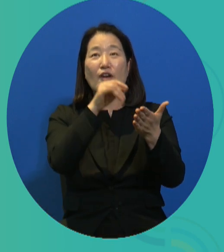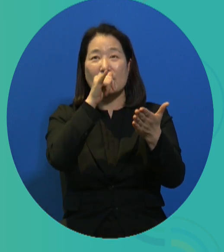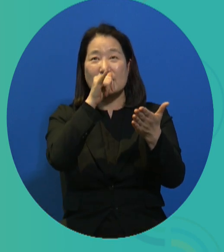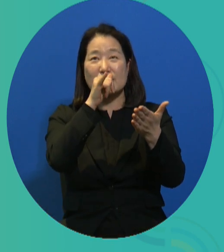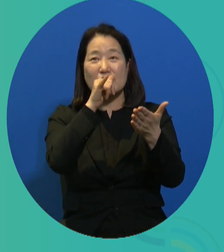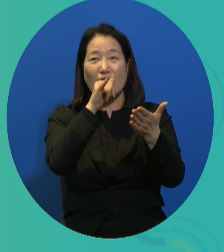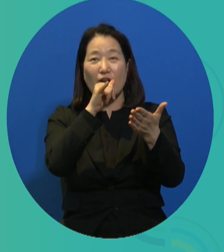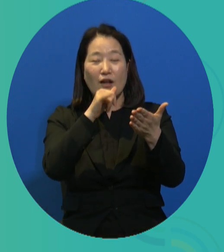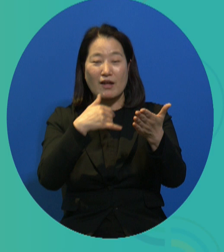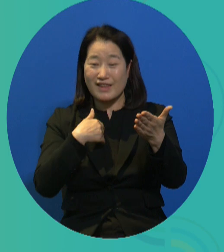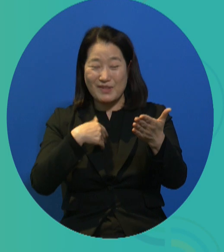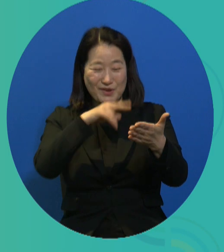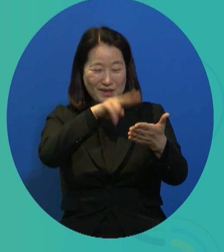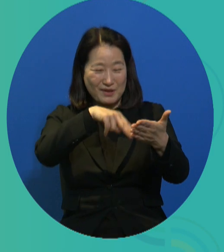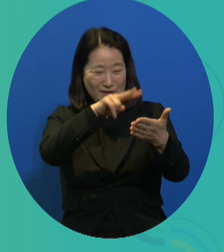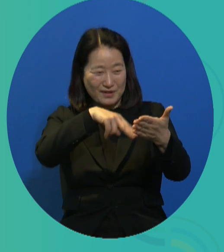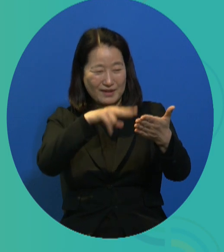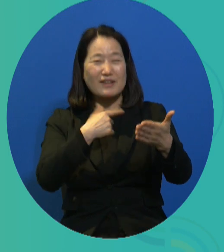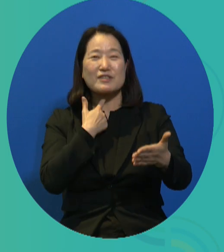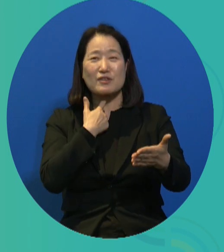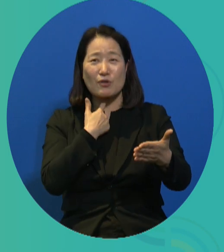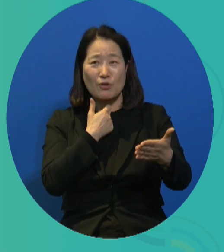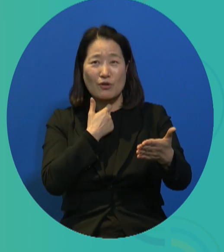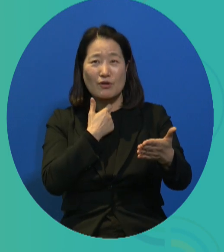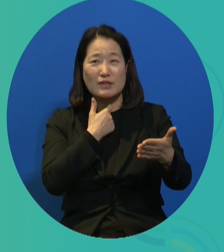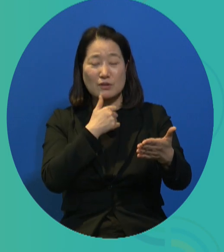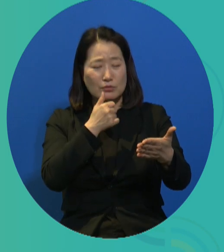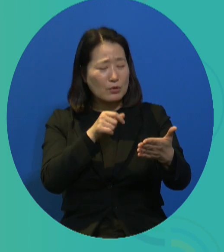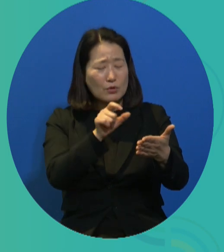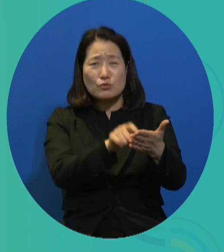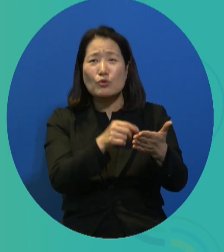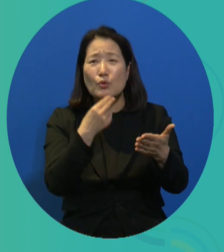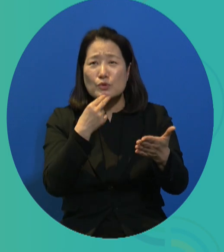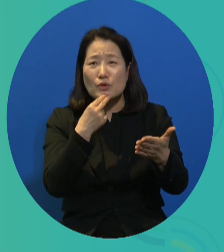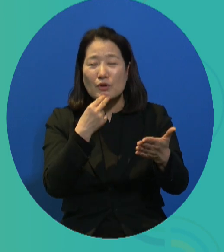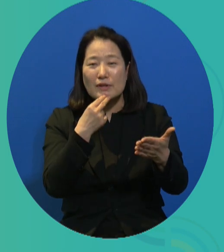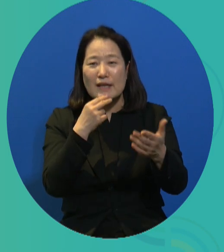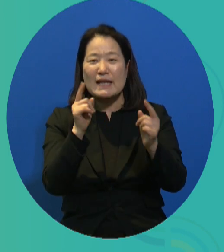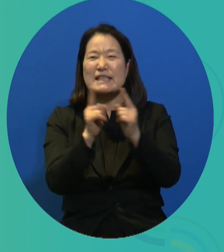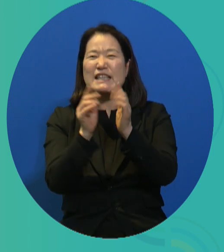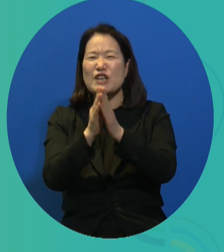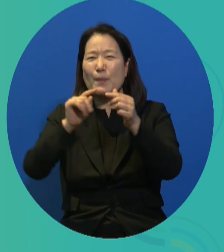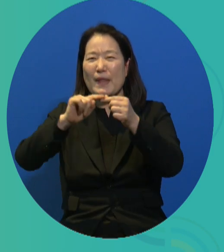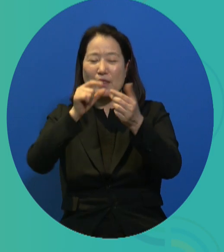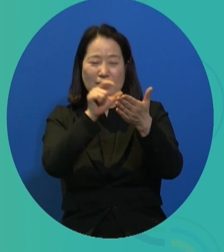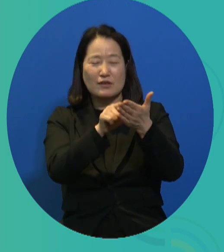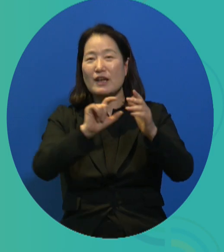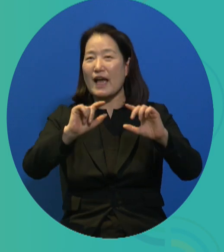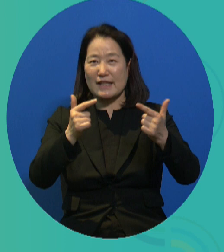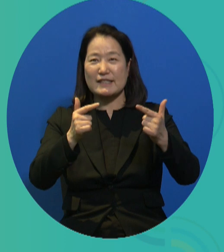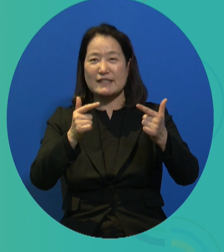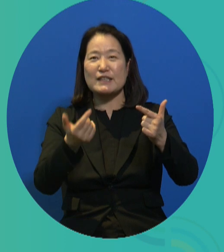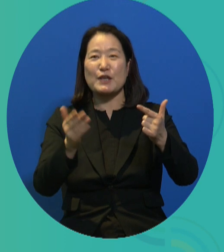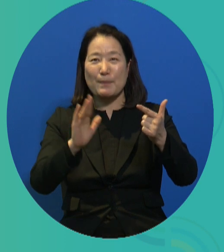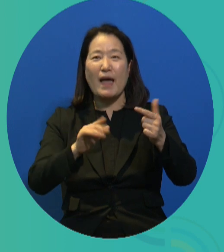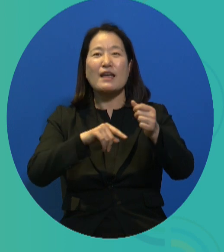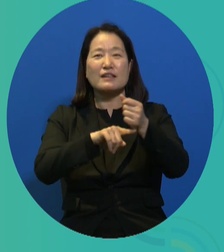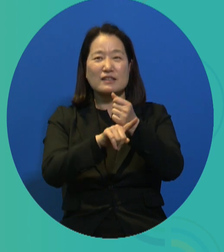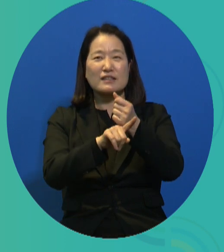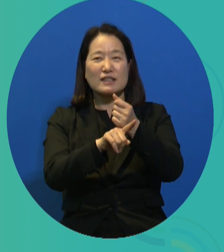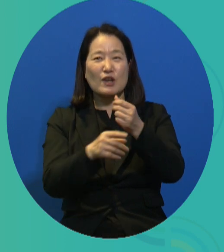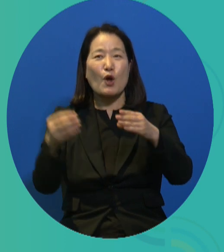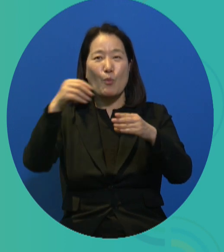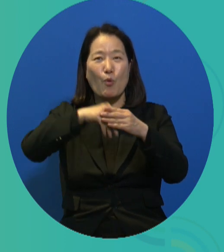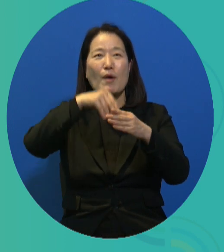stated there. You might wonder that, hey, I've read the constitution and I didn't see anything there. But in fact, you would find